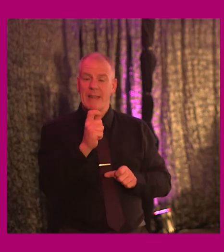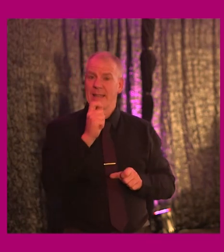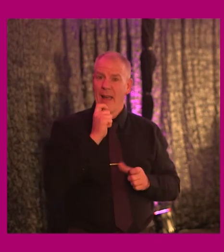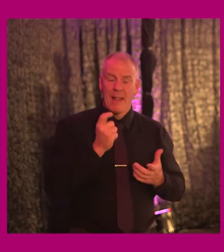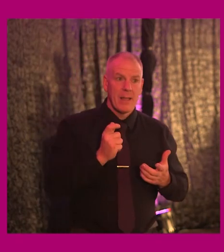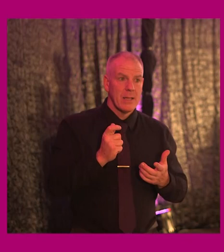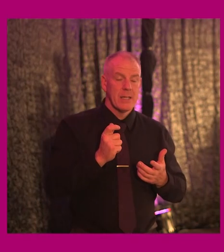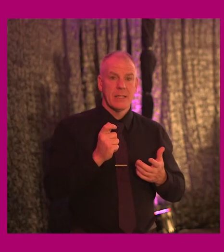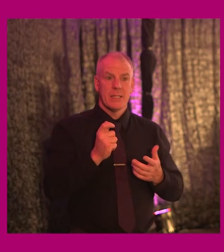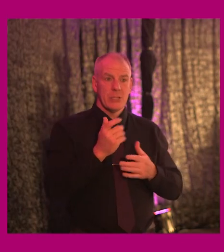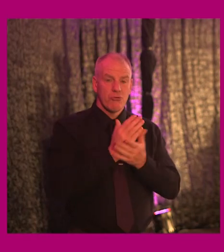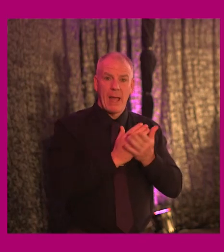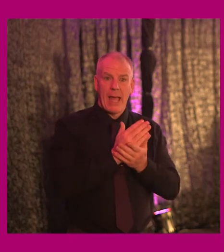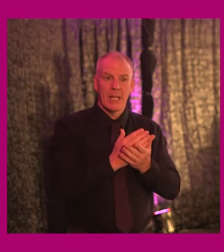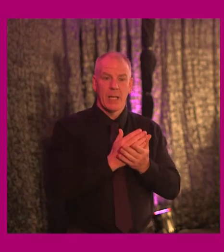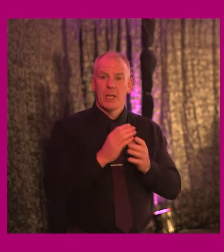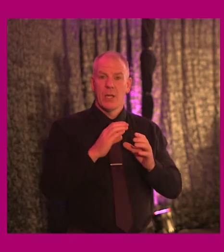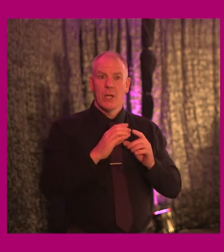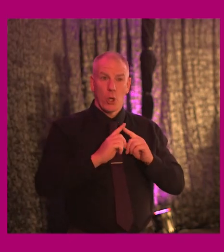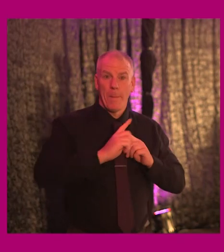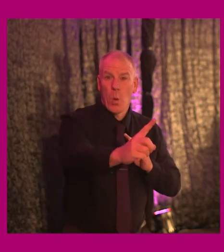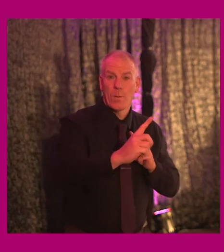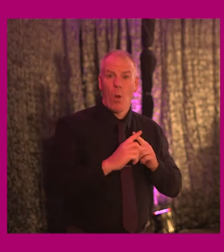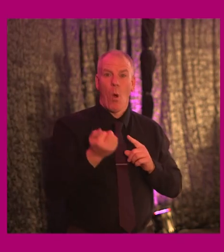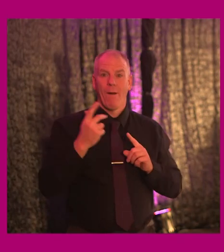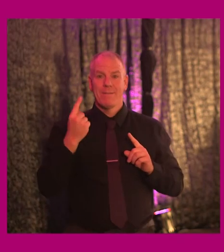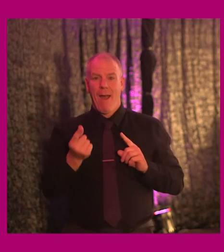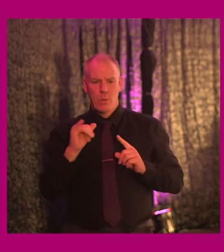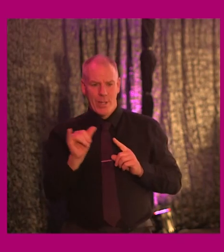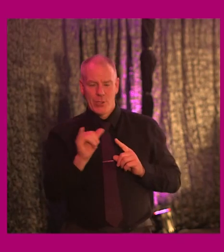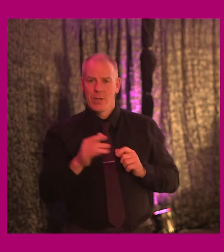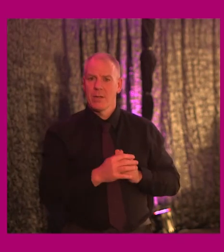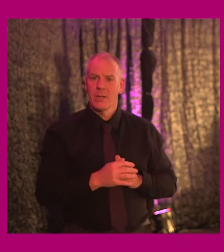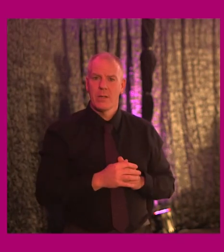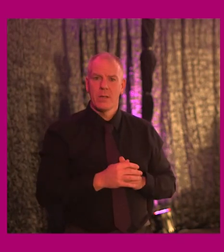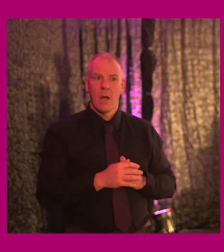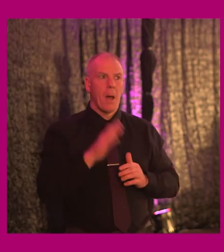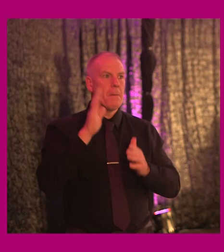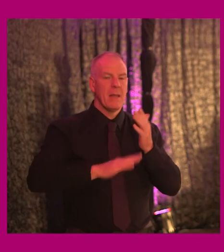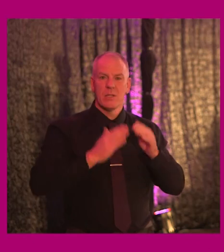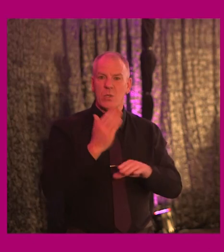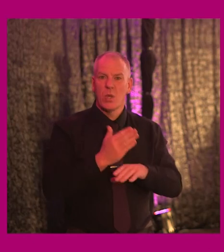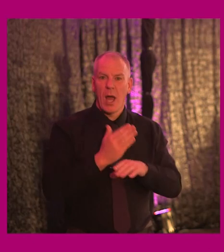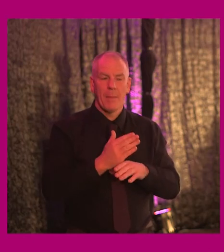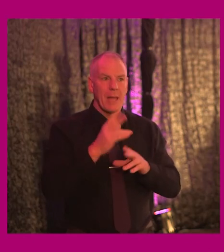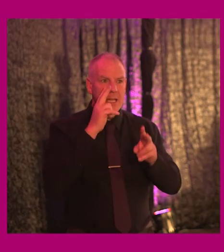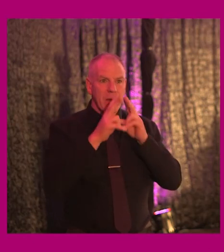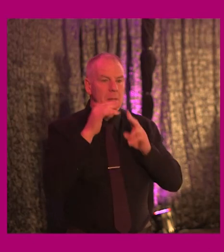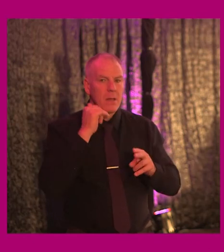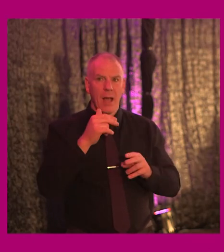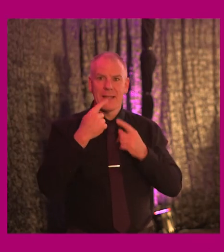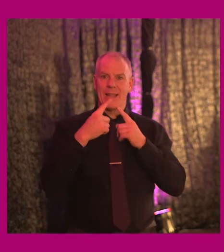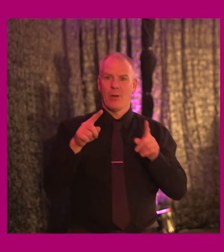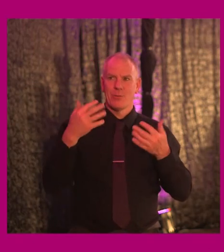train is a commuter or a dart. They don't tell you where it's going. He tells you of the day he missed a job interview because the announcements were